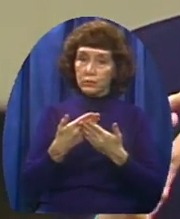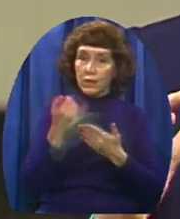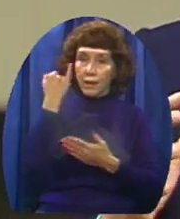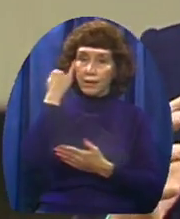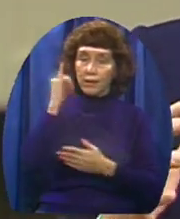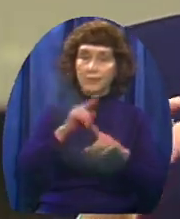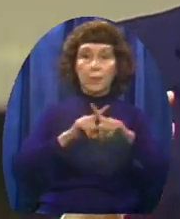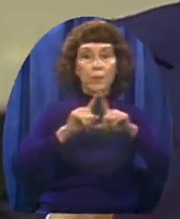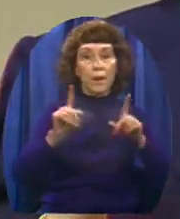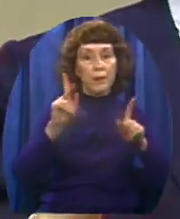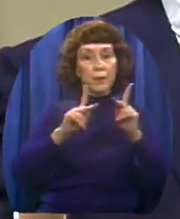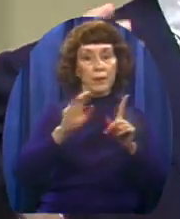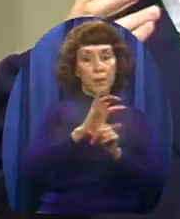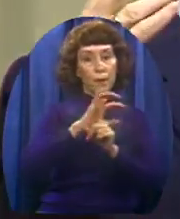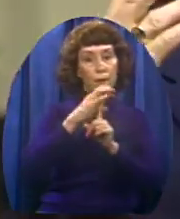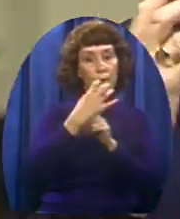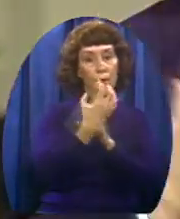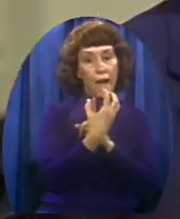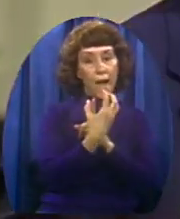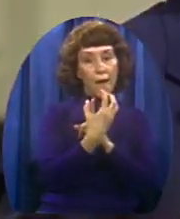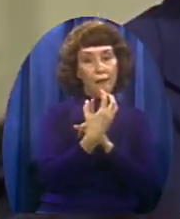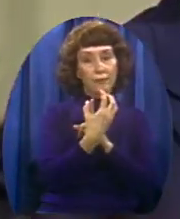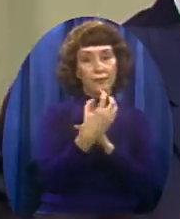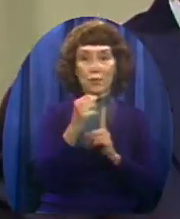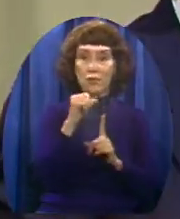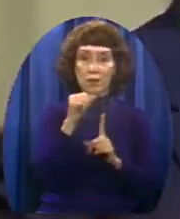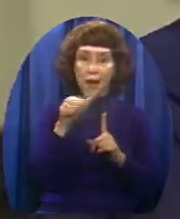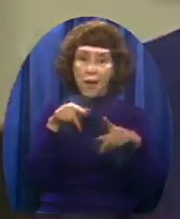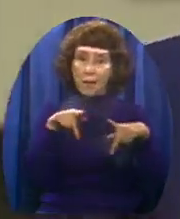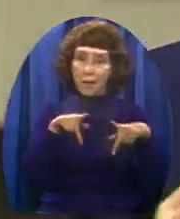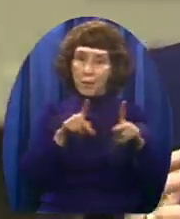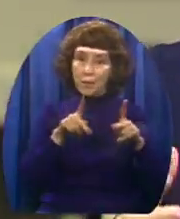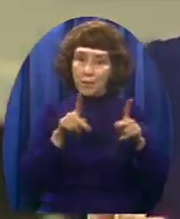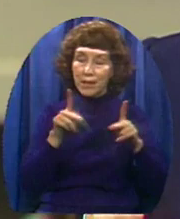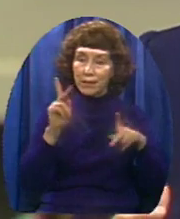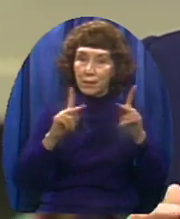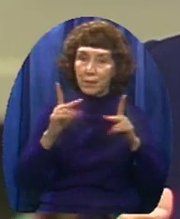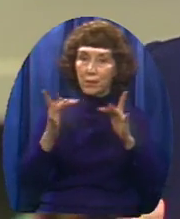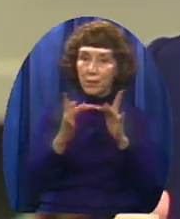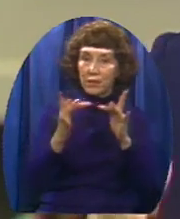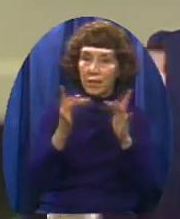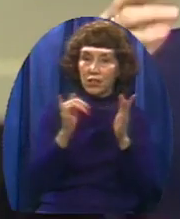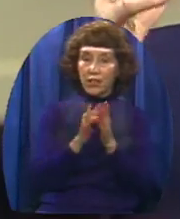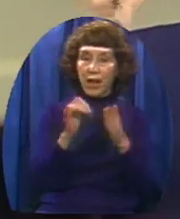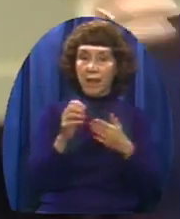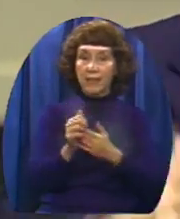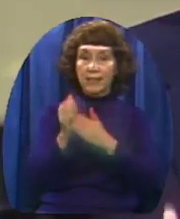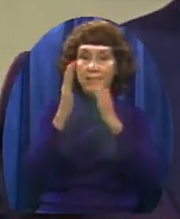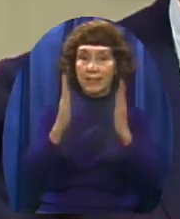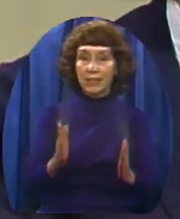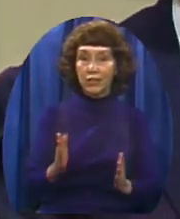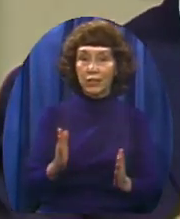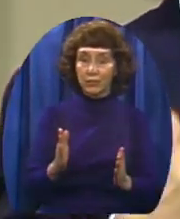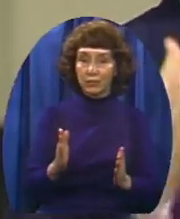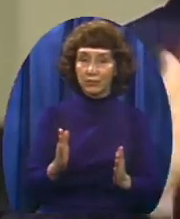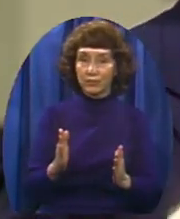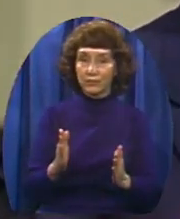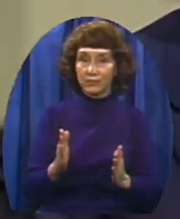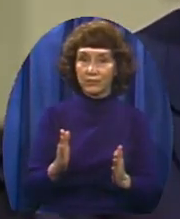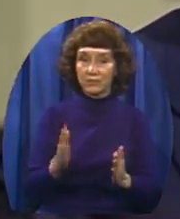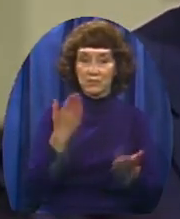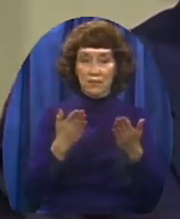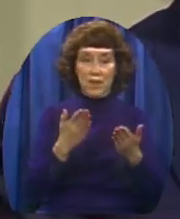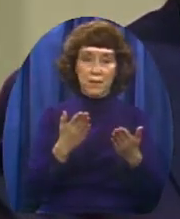around him would not allow anything to come through to him In correspondence or by word That they didn't agree with They